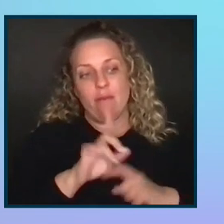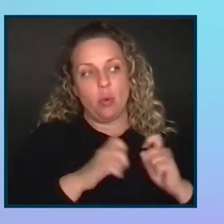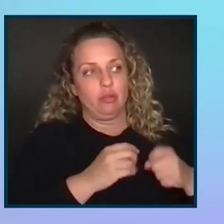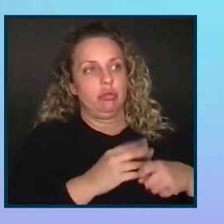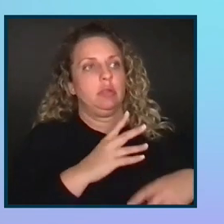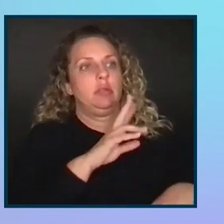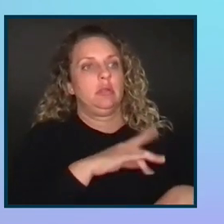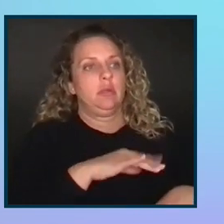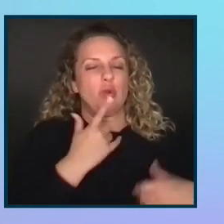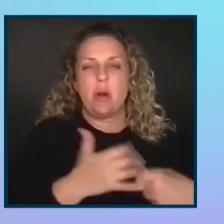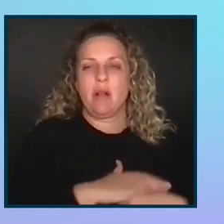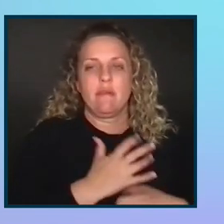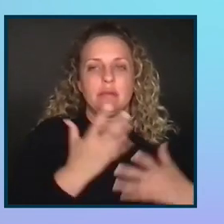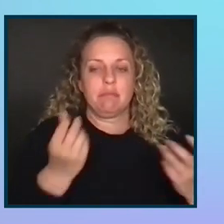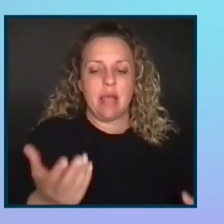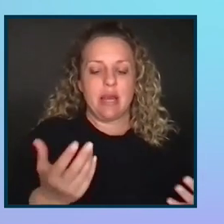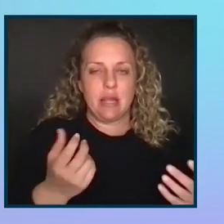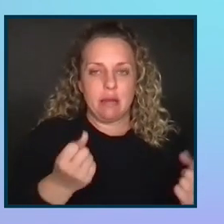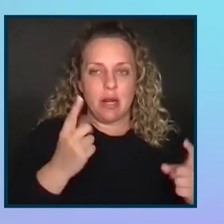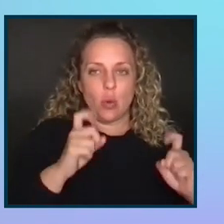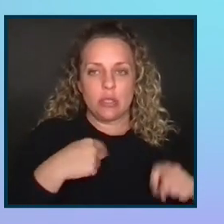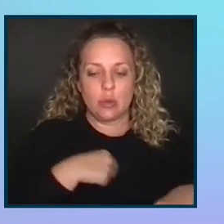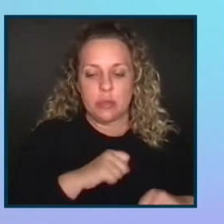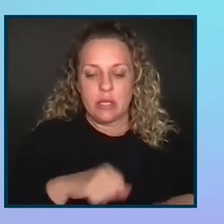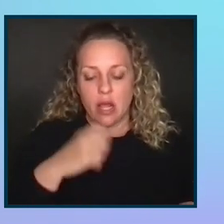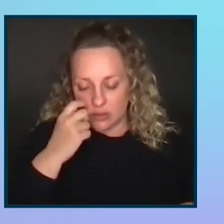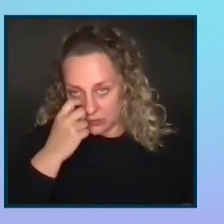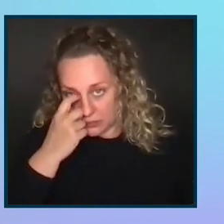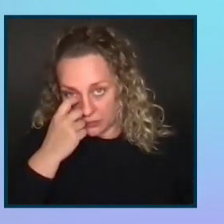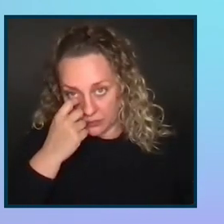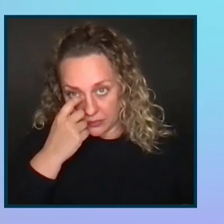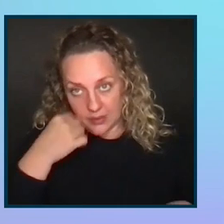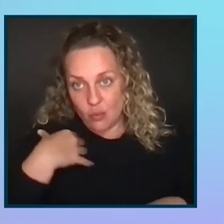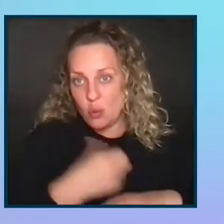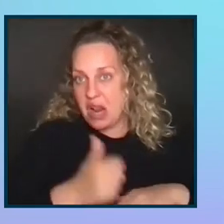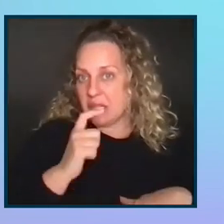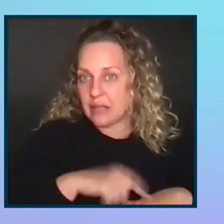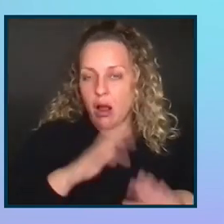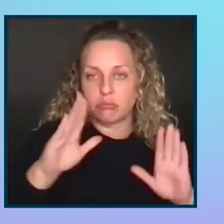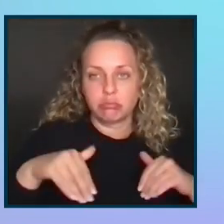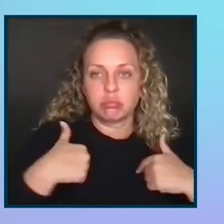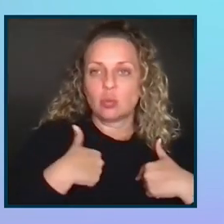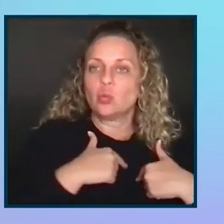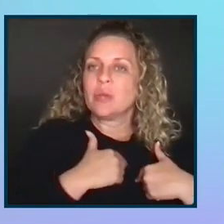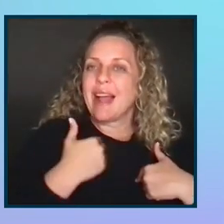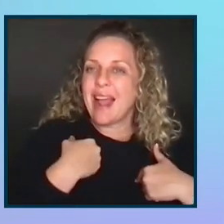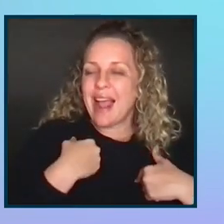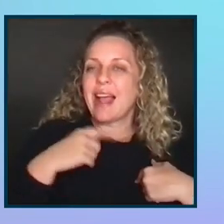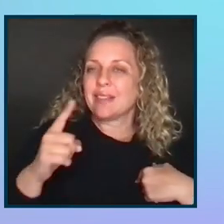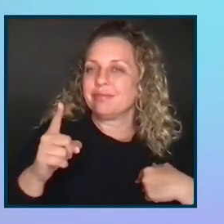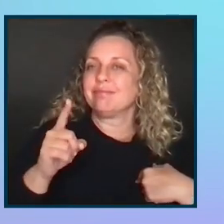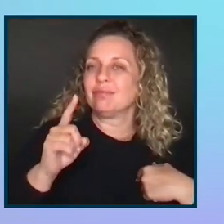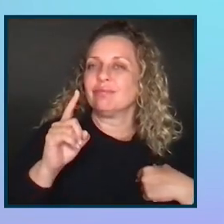We'll try to cover as many questions as we can. And if we run out of time, you do have Rebecca's contact